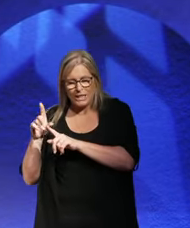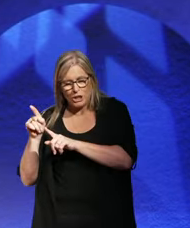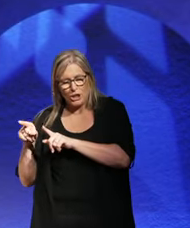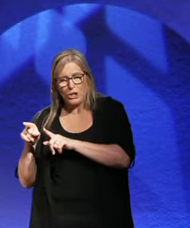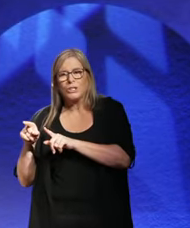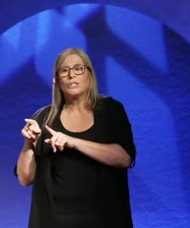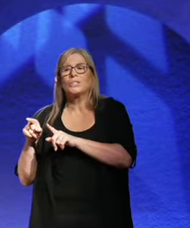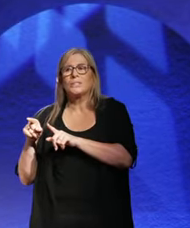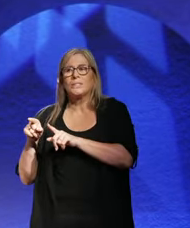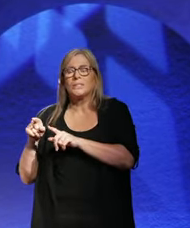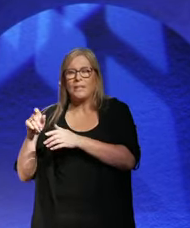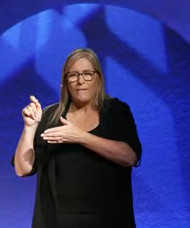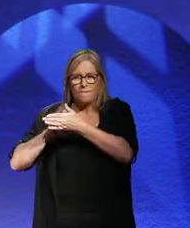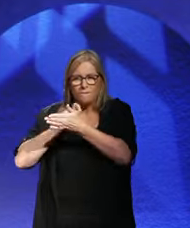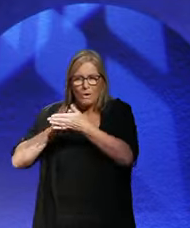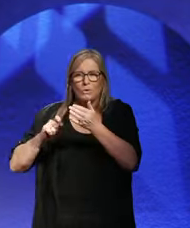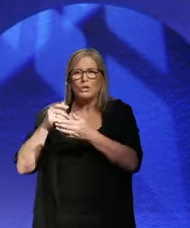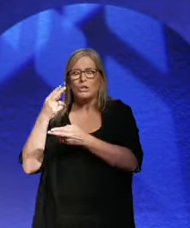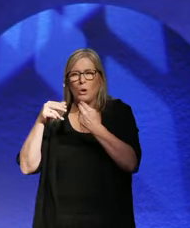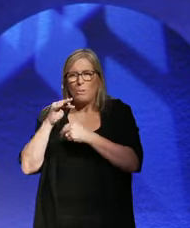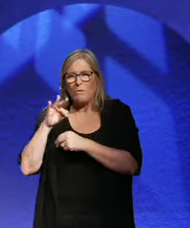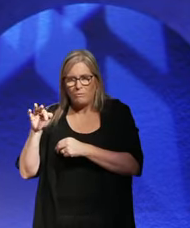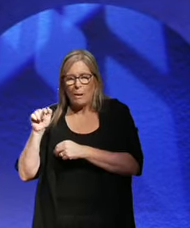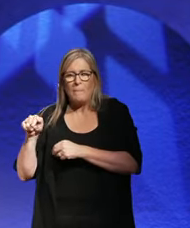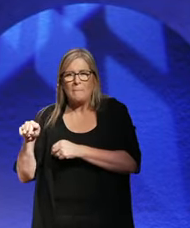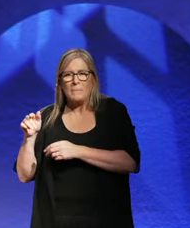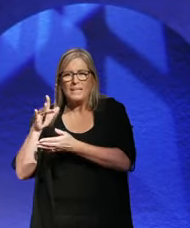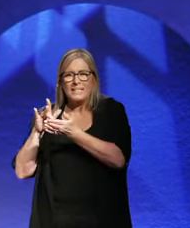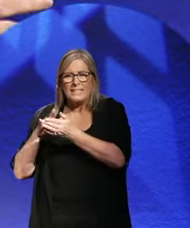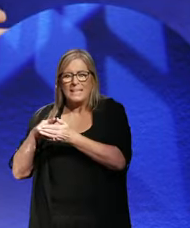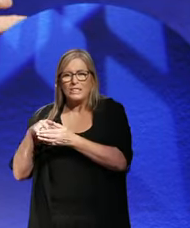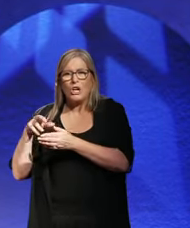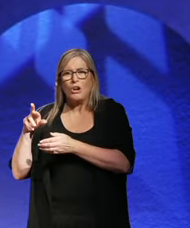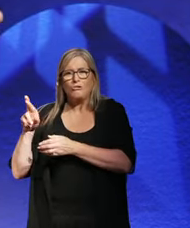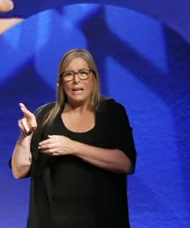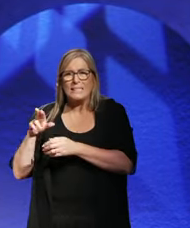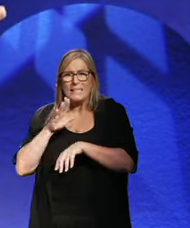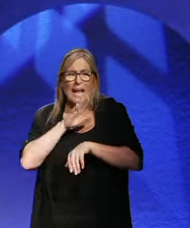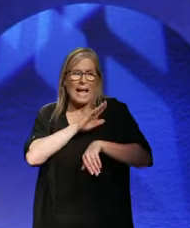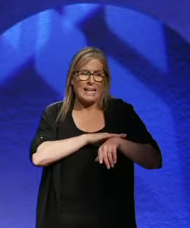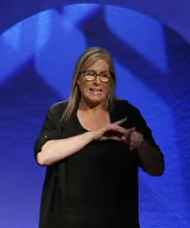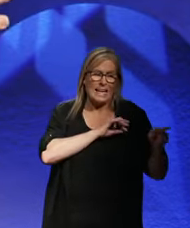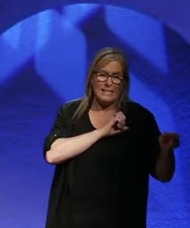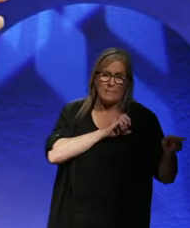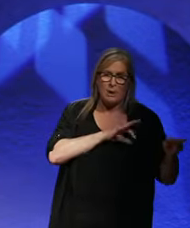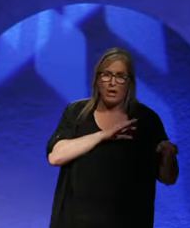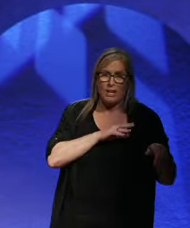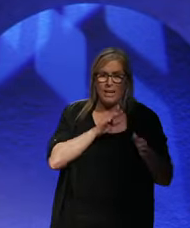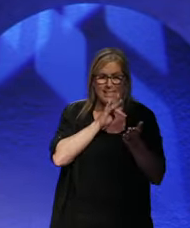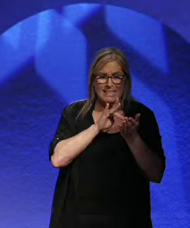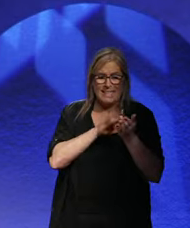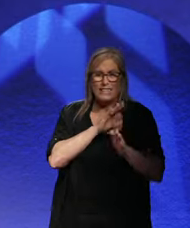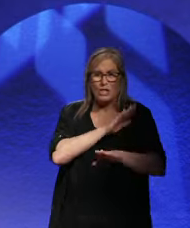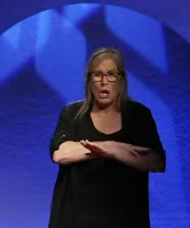come from the center-right. And all of Hindenburg's voters come from the center-left. So the center-left are all voting for